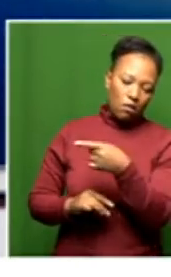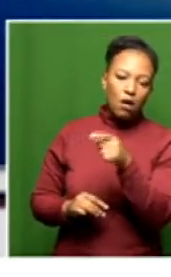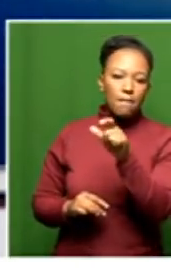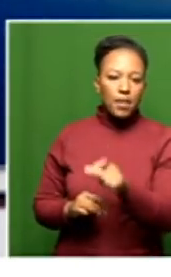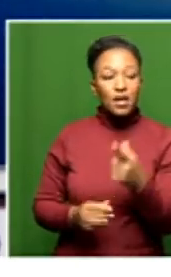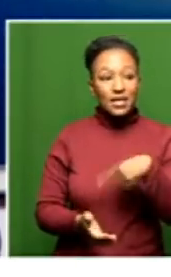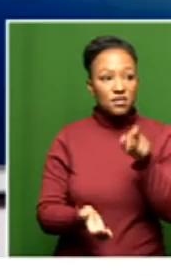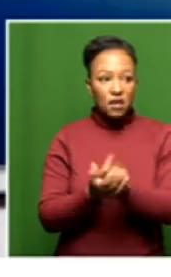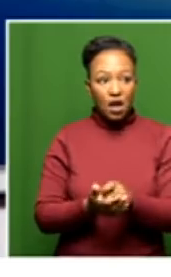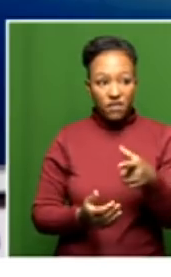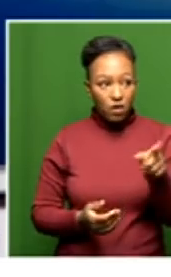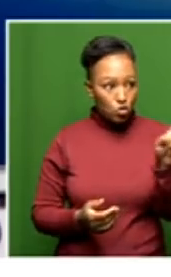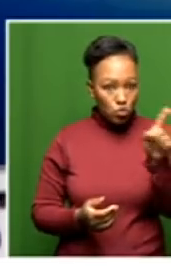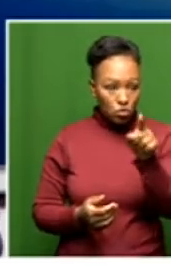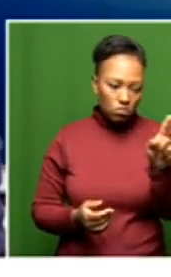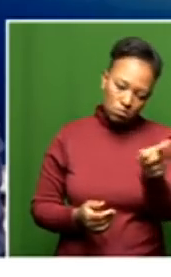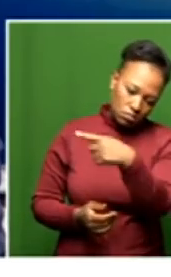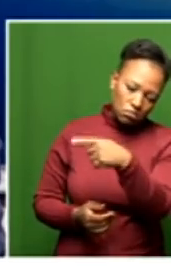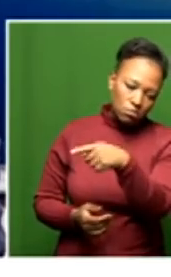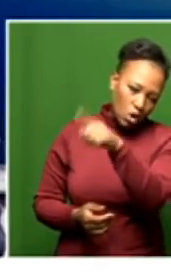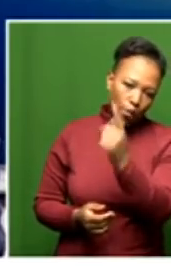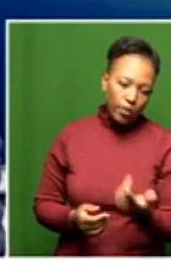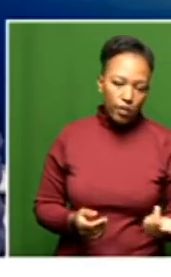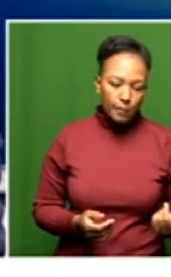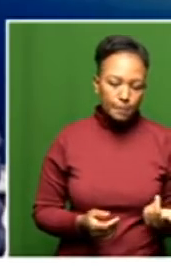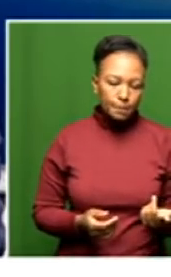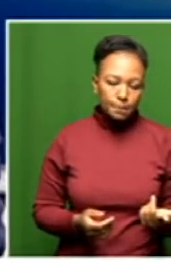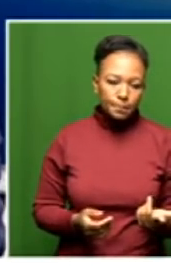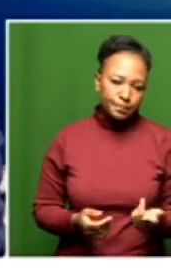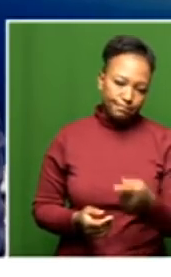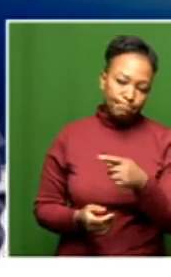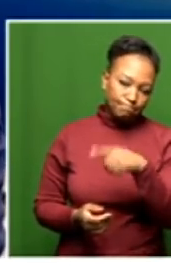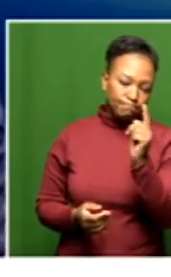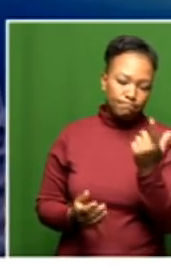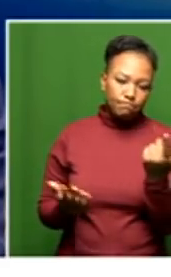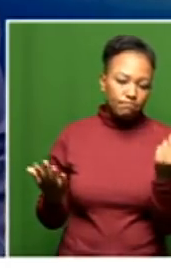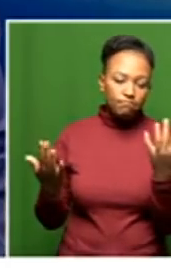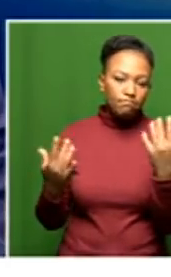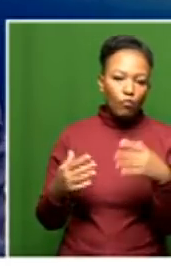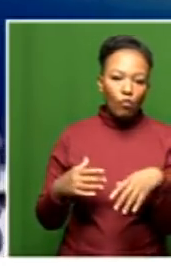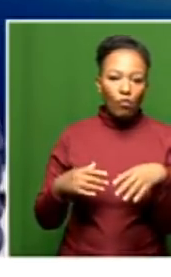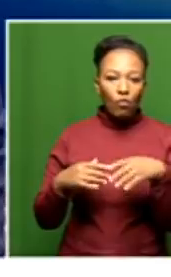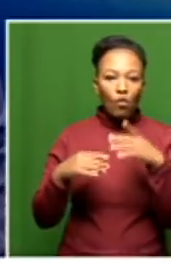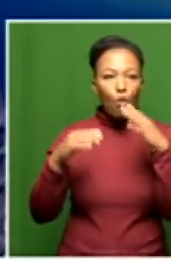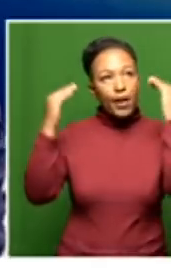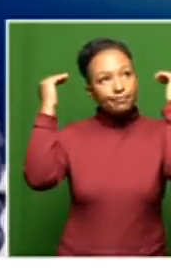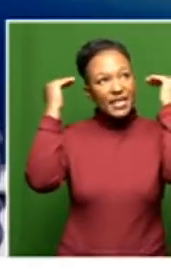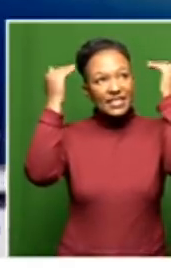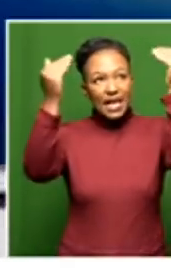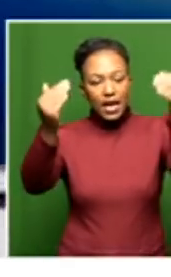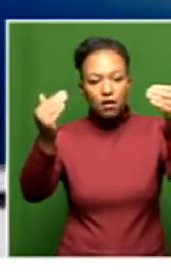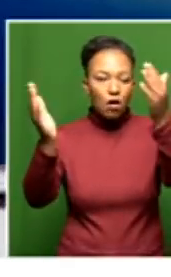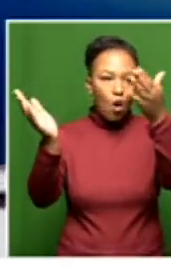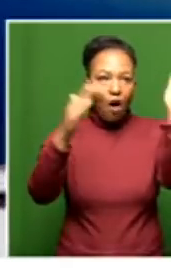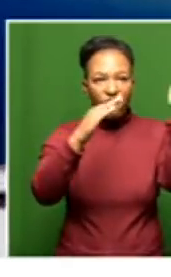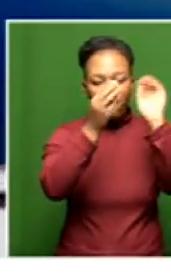signed and said, you, you, you, go and remove the ceiling and put a new one in